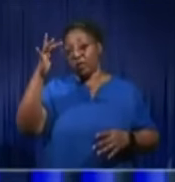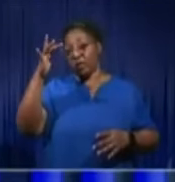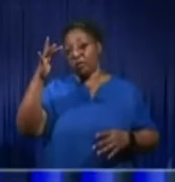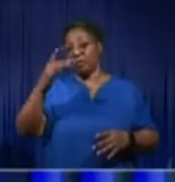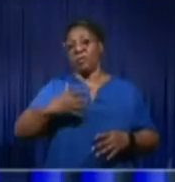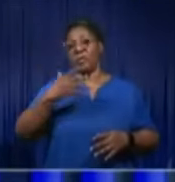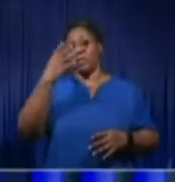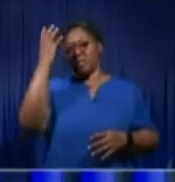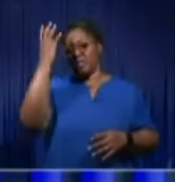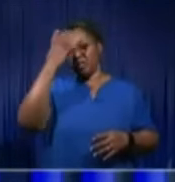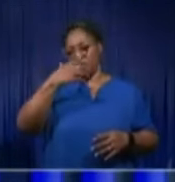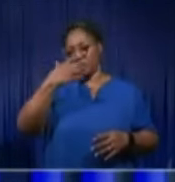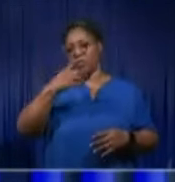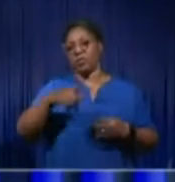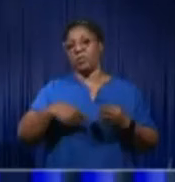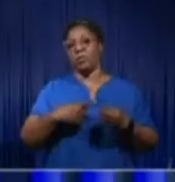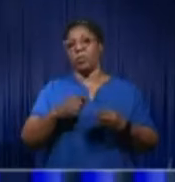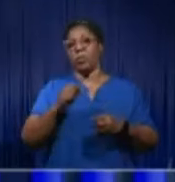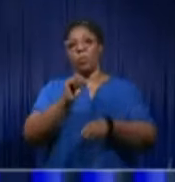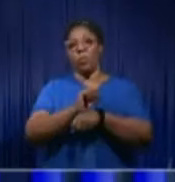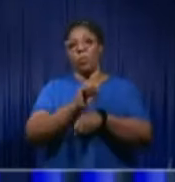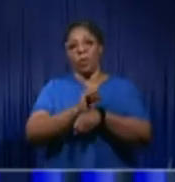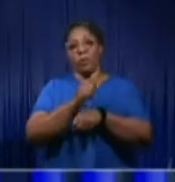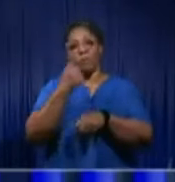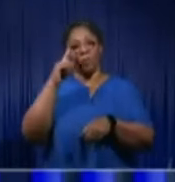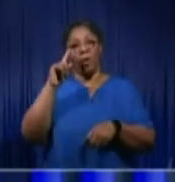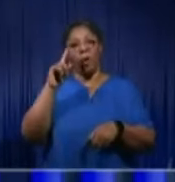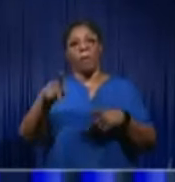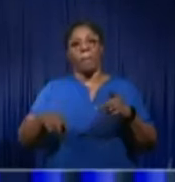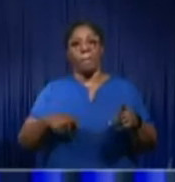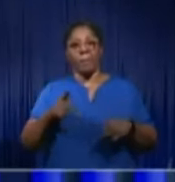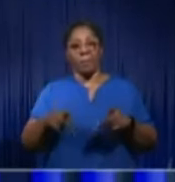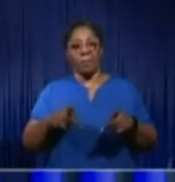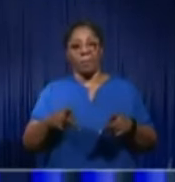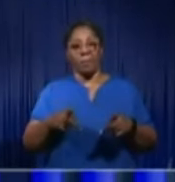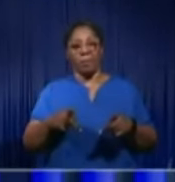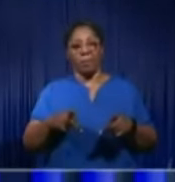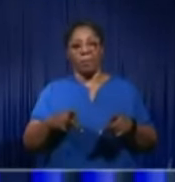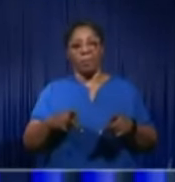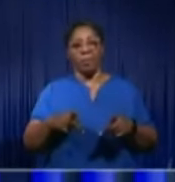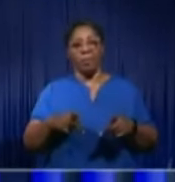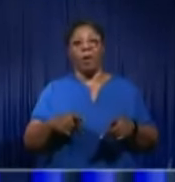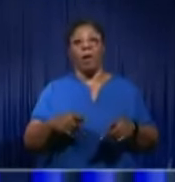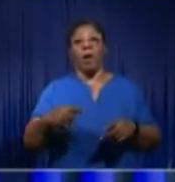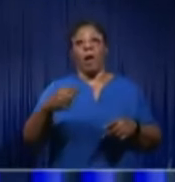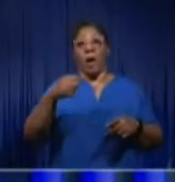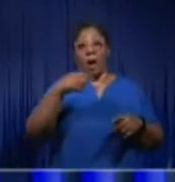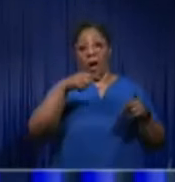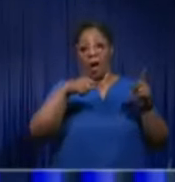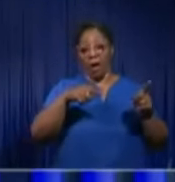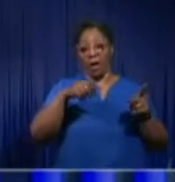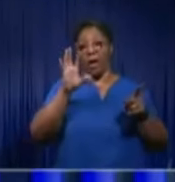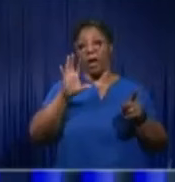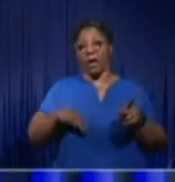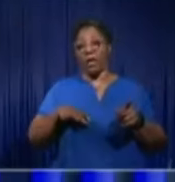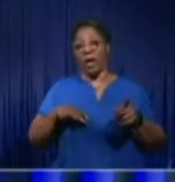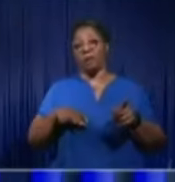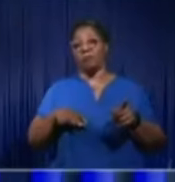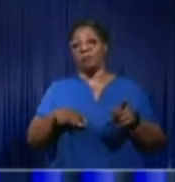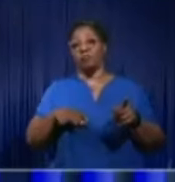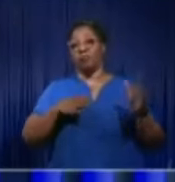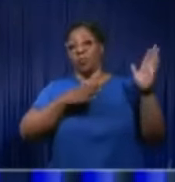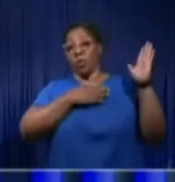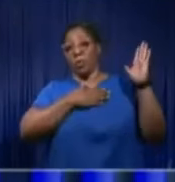about work. Working for the people. And I can commit that the candidates at the Jamaica Labour Party